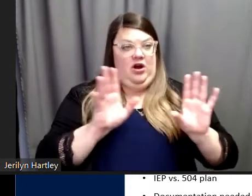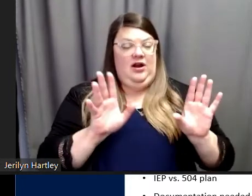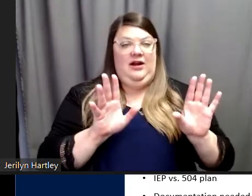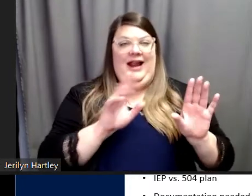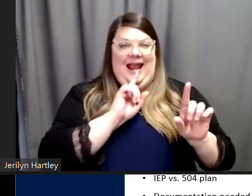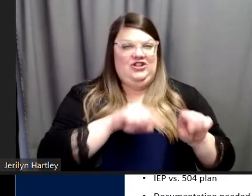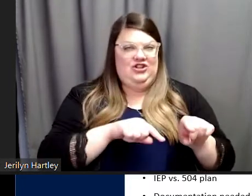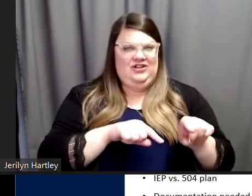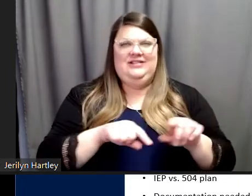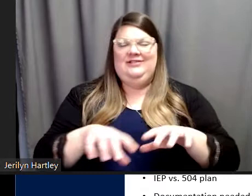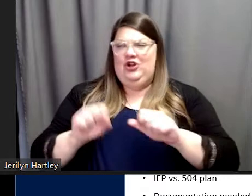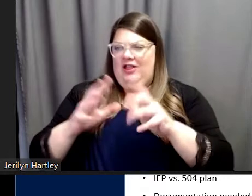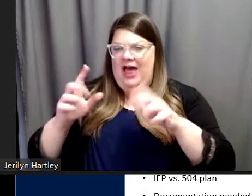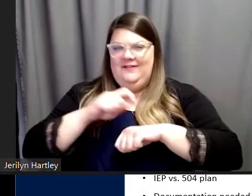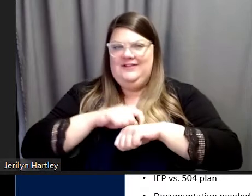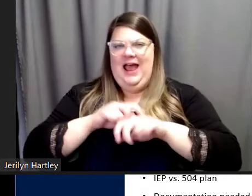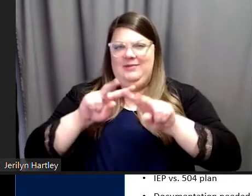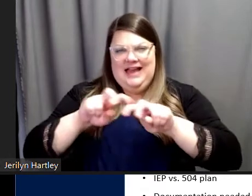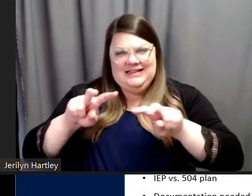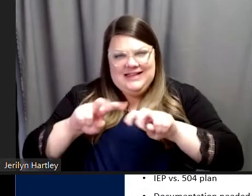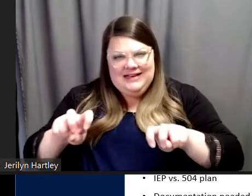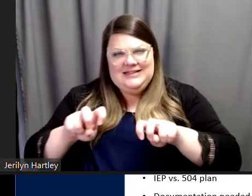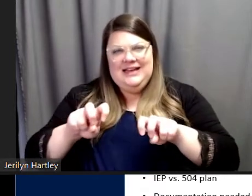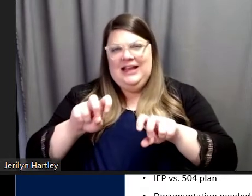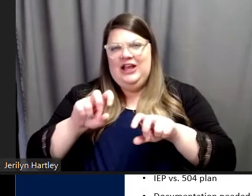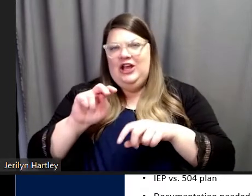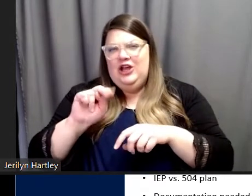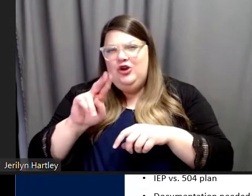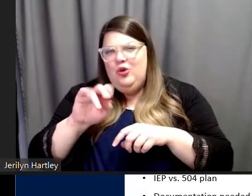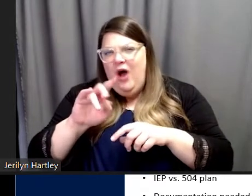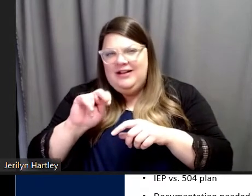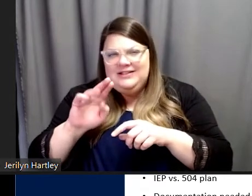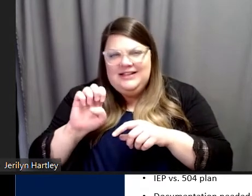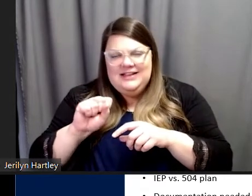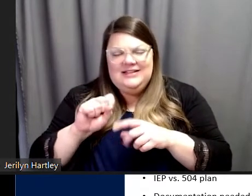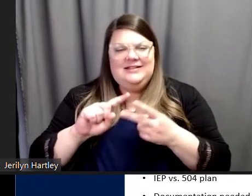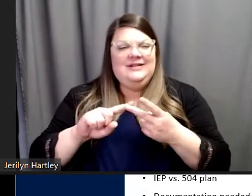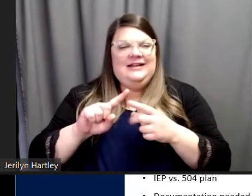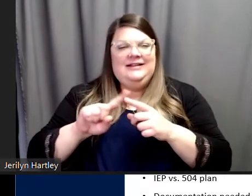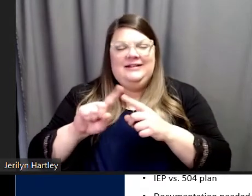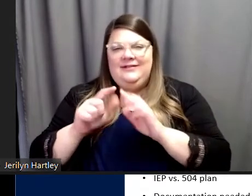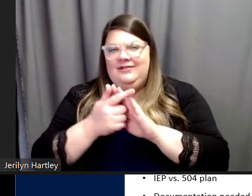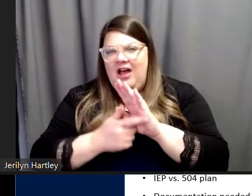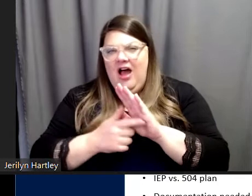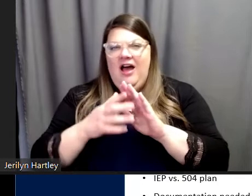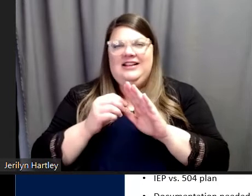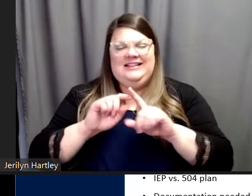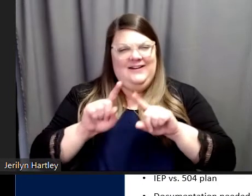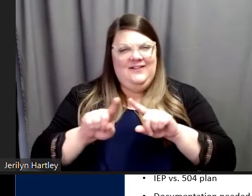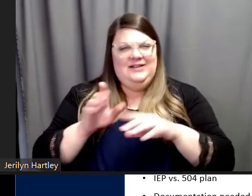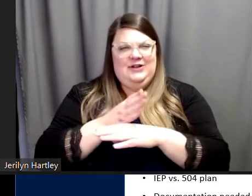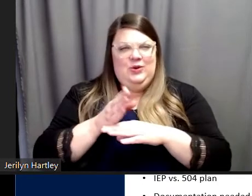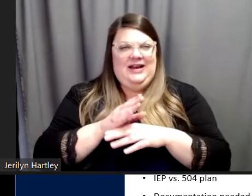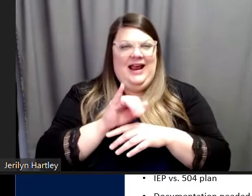significant amount of time dissecting nuance, looking at laws, seeing the difference between IEP and 504 plans,